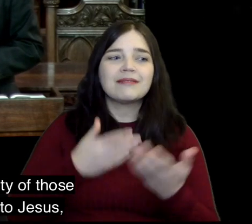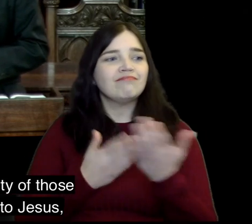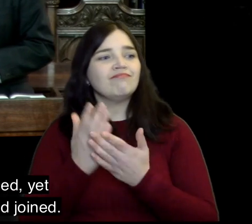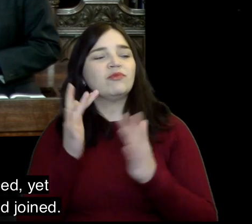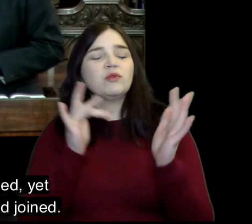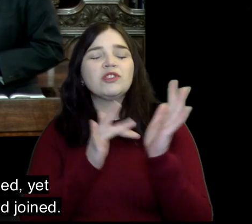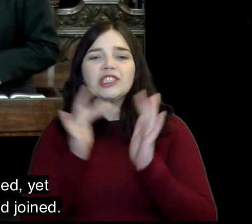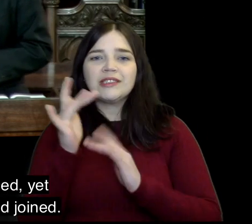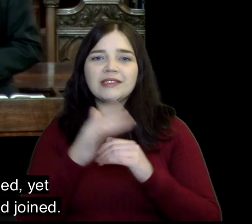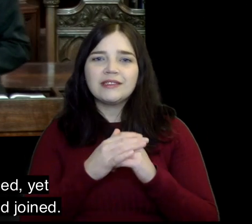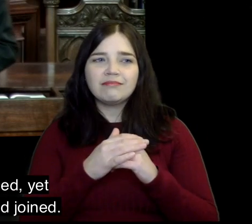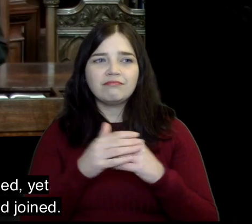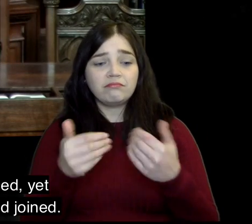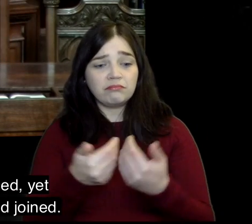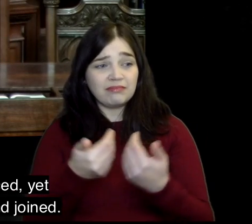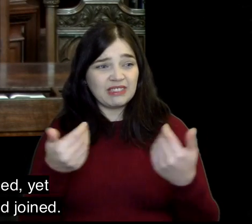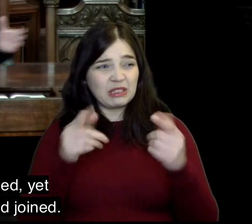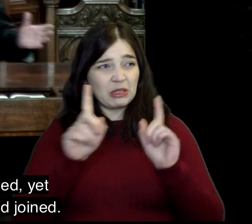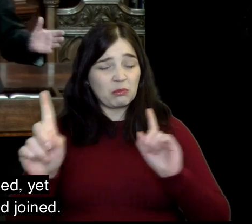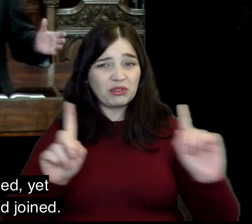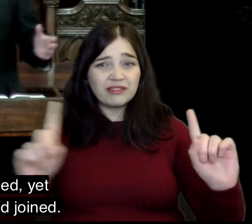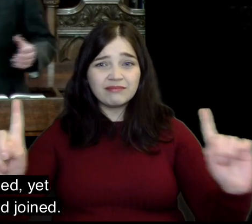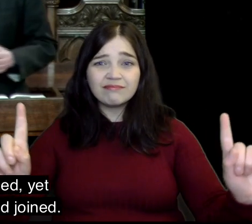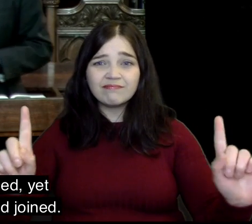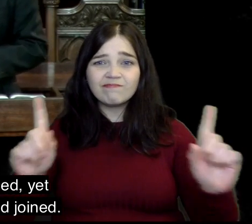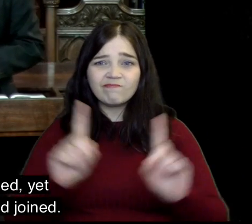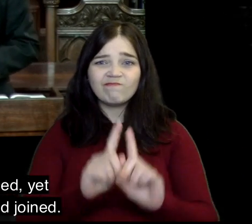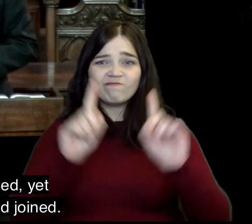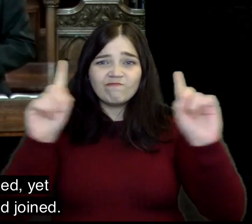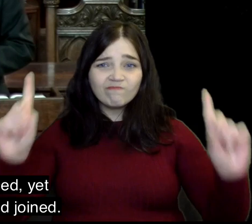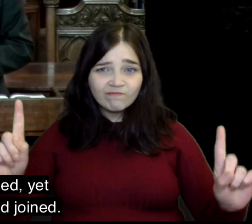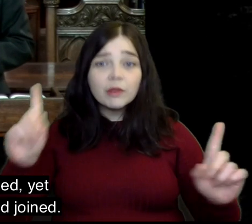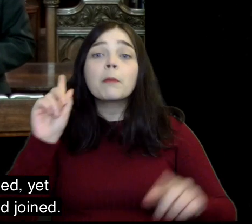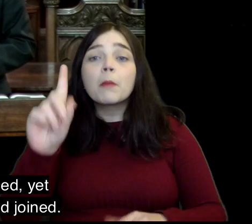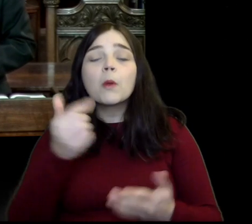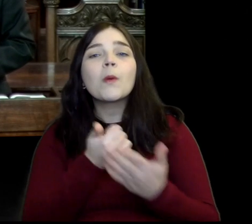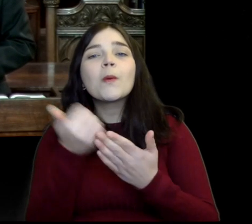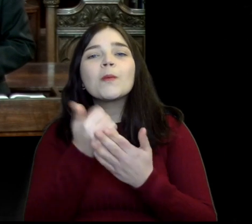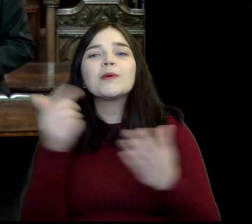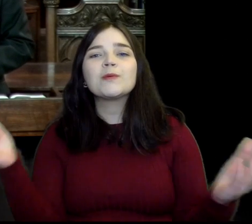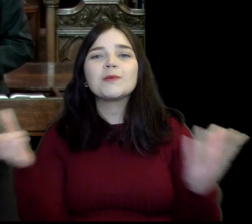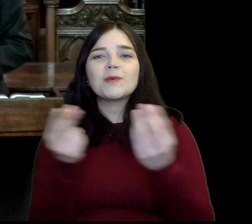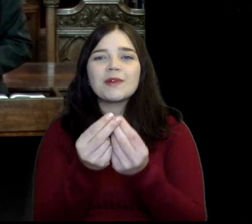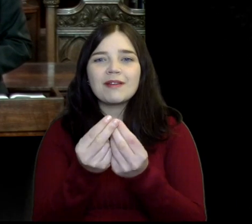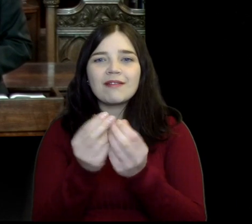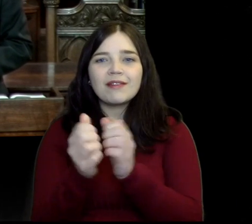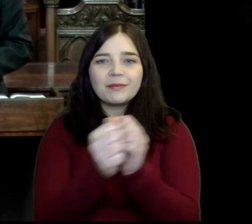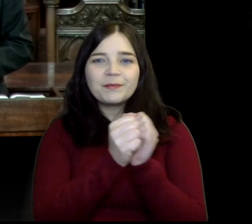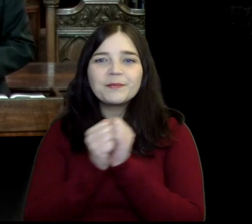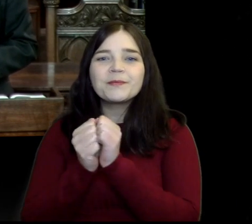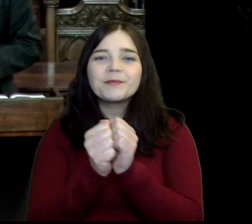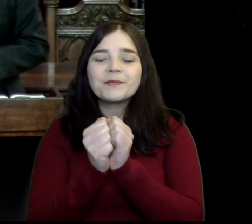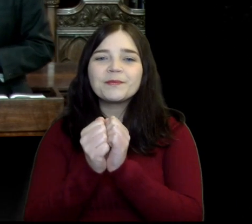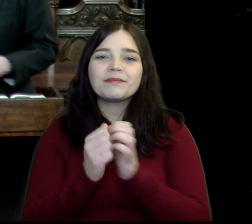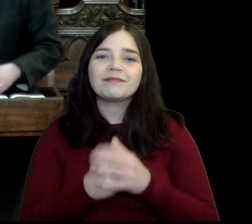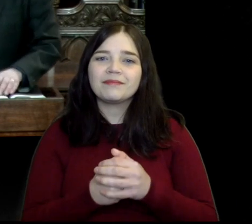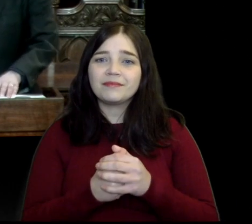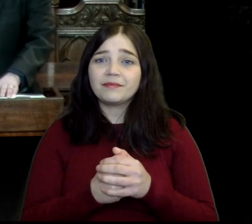separate distanced yet always together and joined